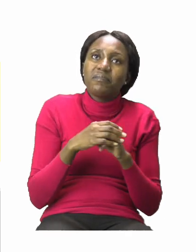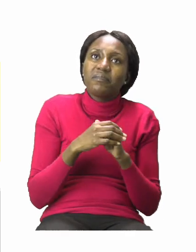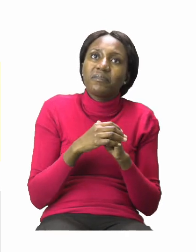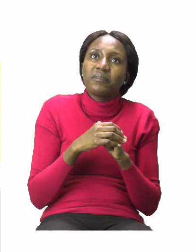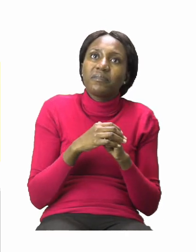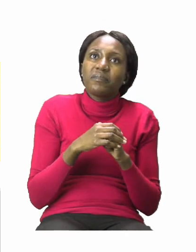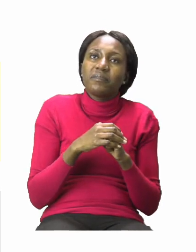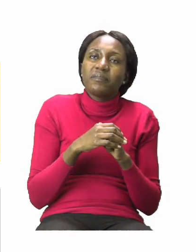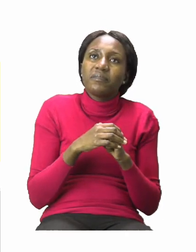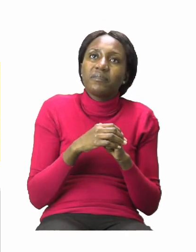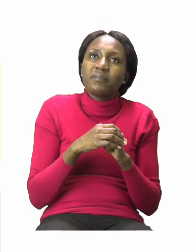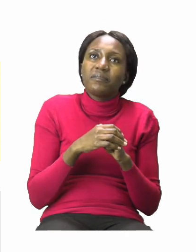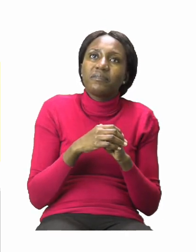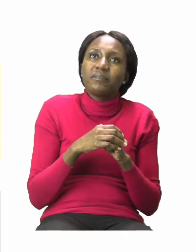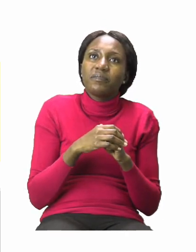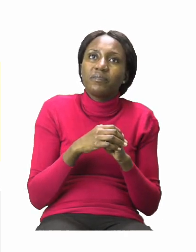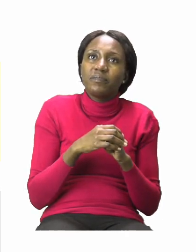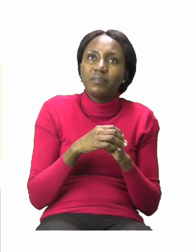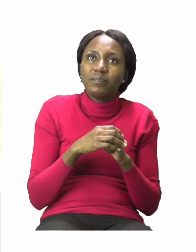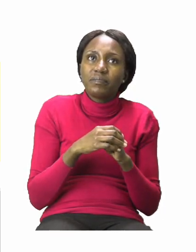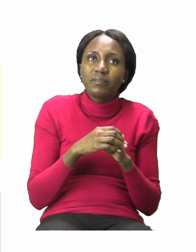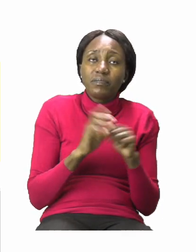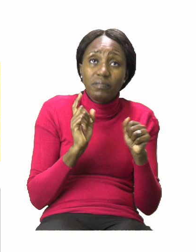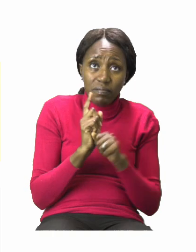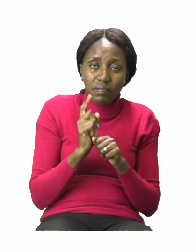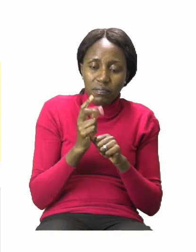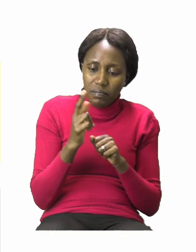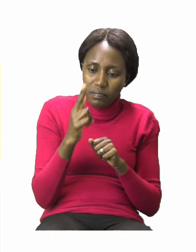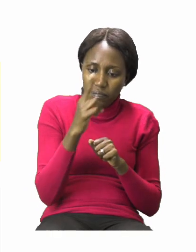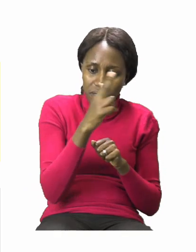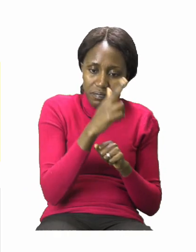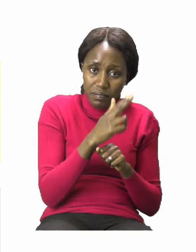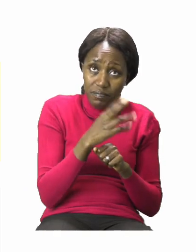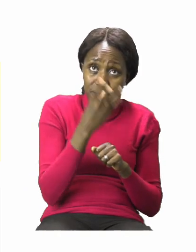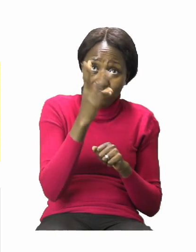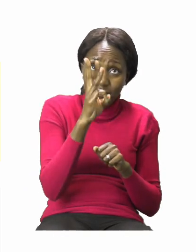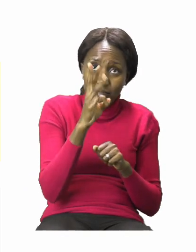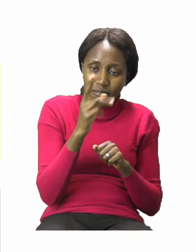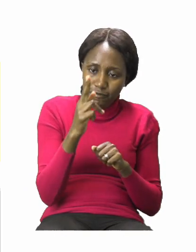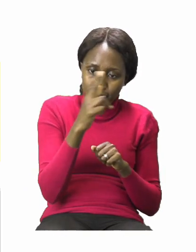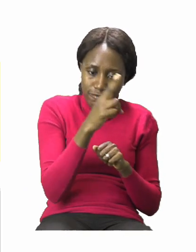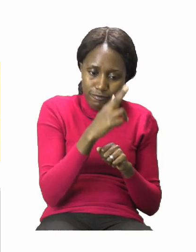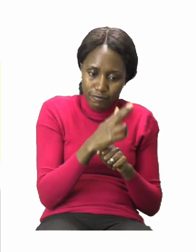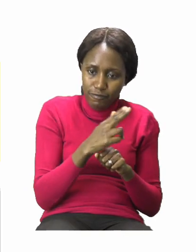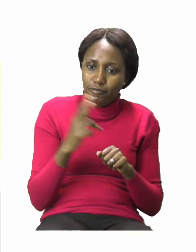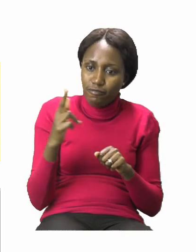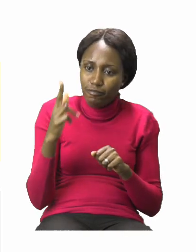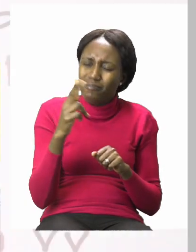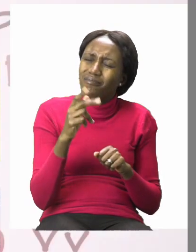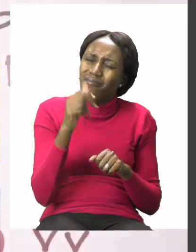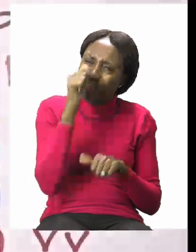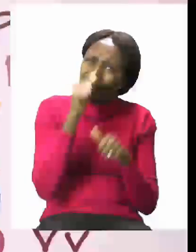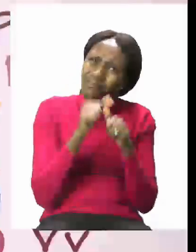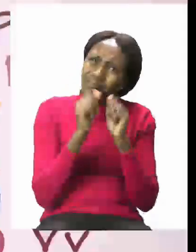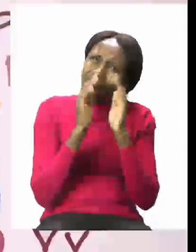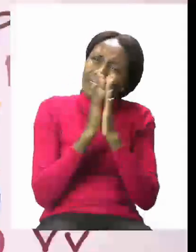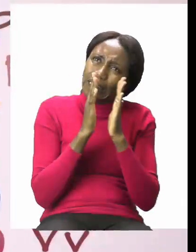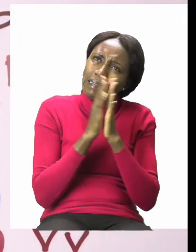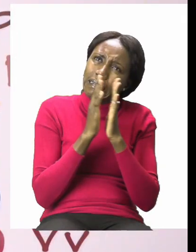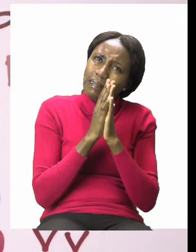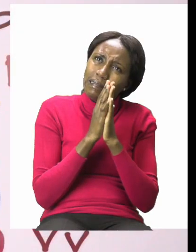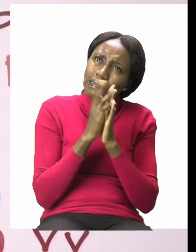And how do we do that? By cutting. Now, remember boys and girls, a pair of scissors can be very